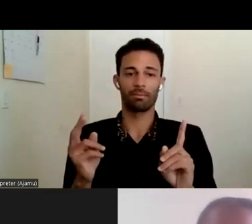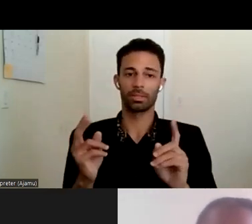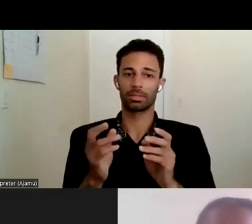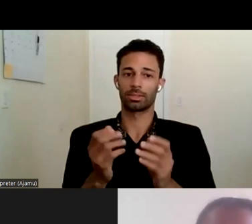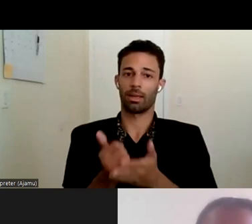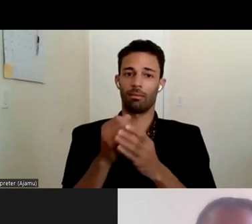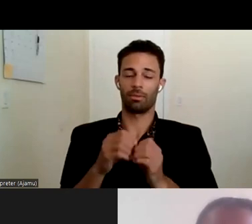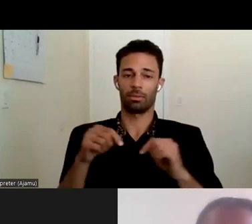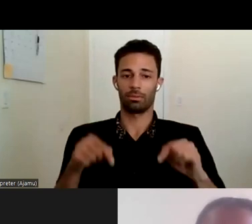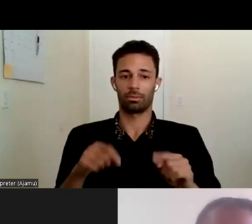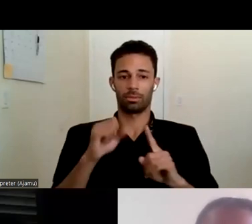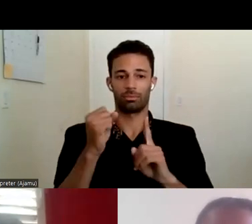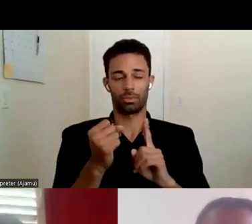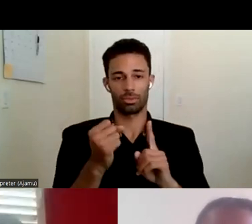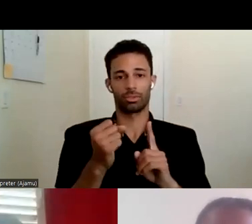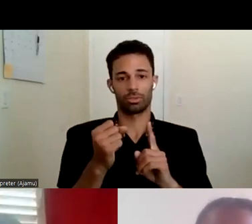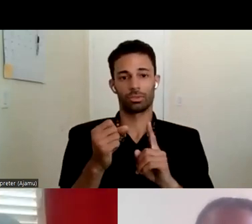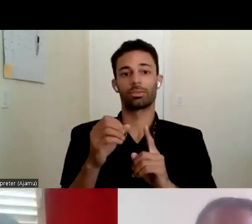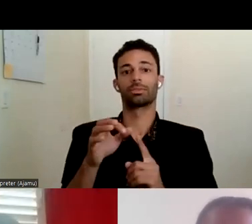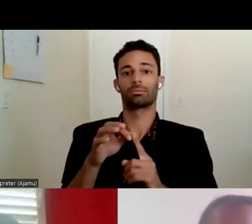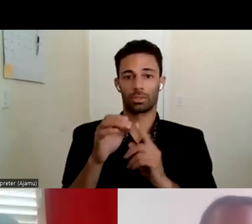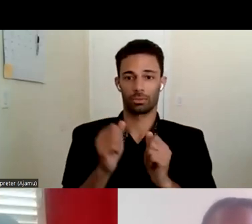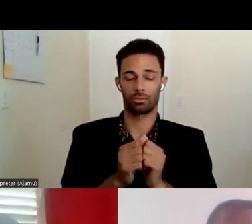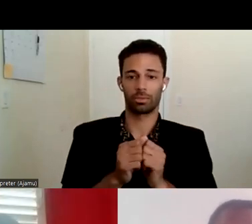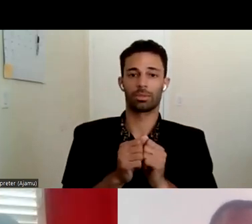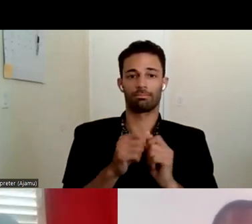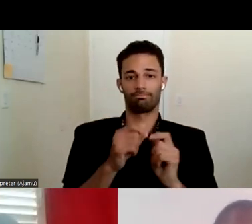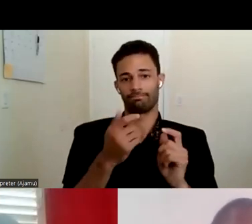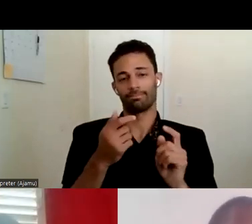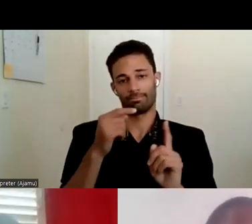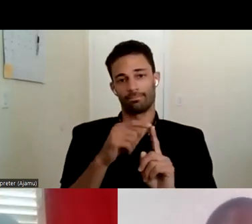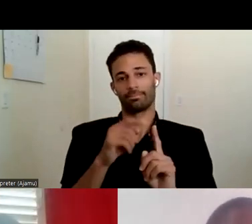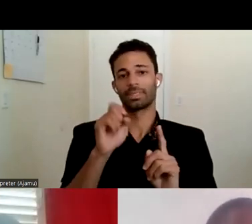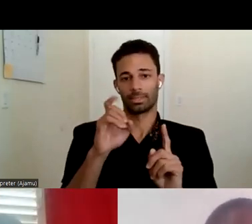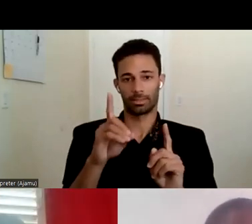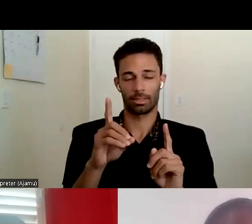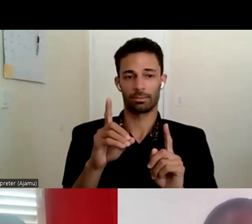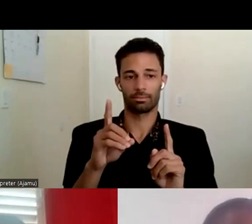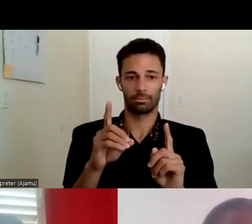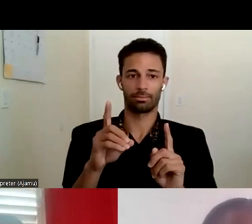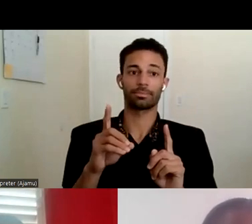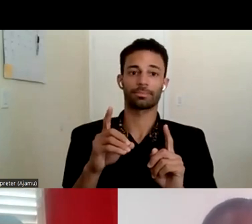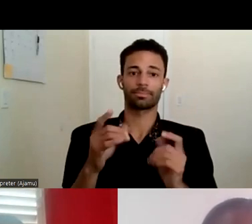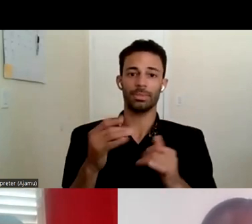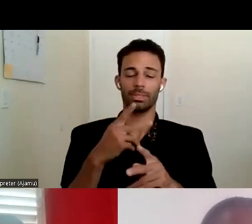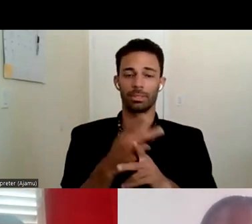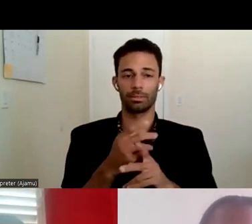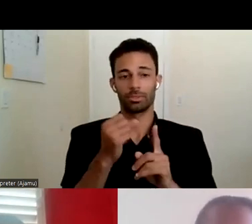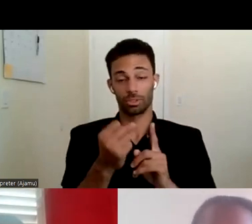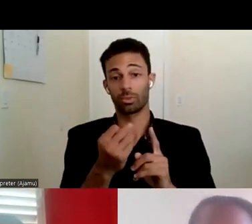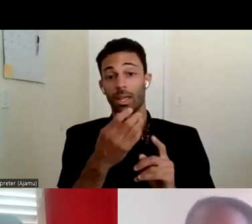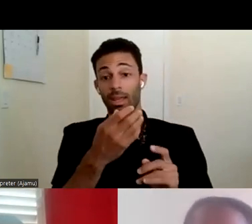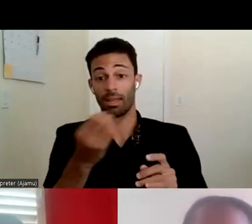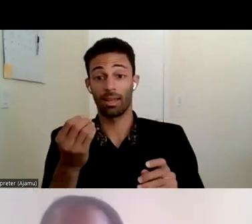this especially with Ted's situation. I also wanted to bring up the fact that his closest relative